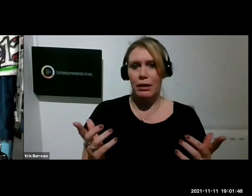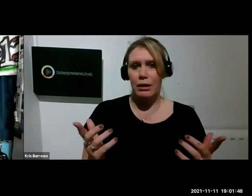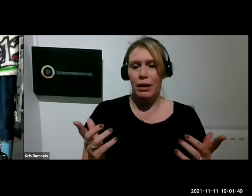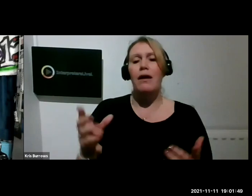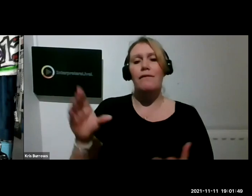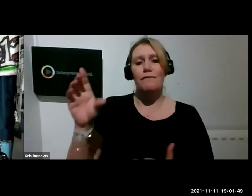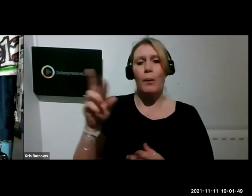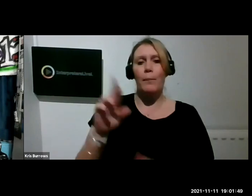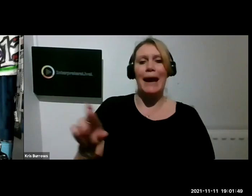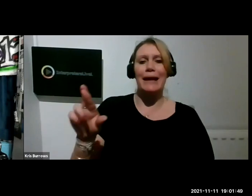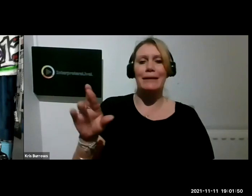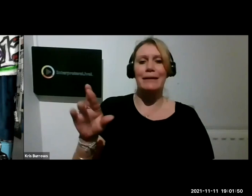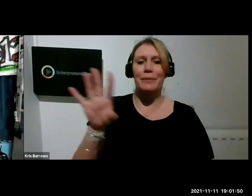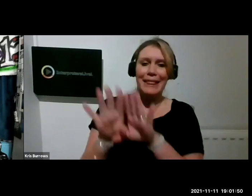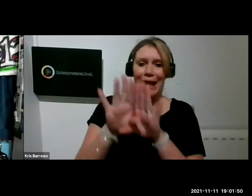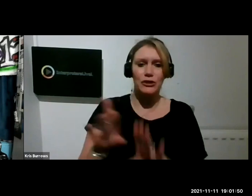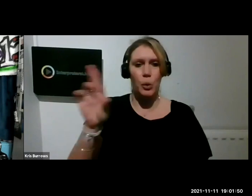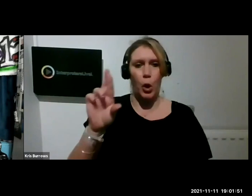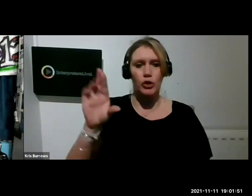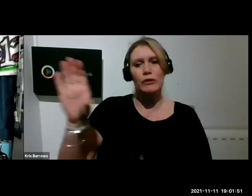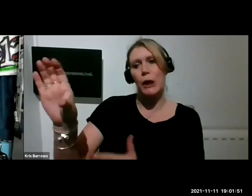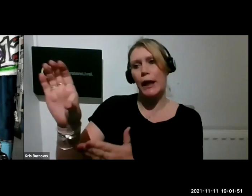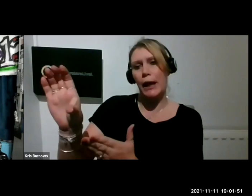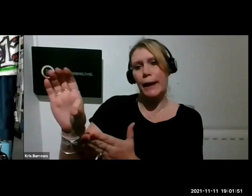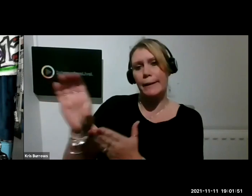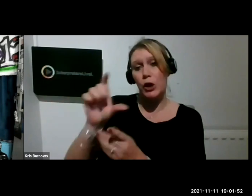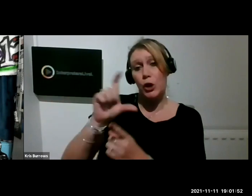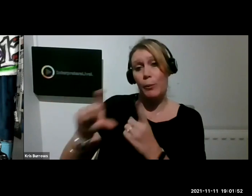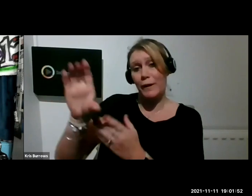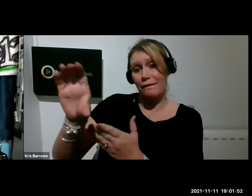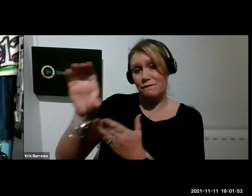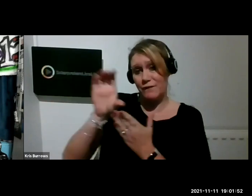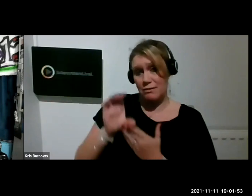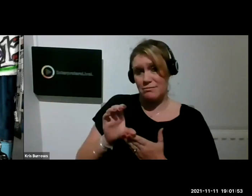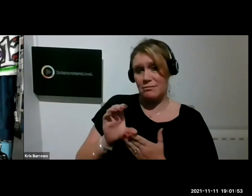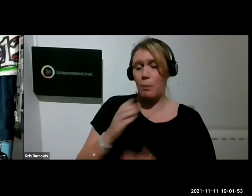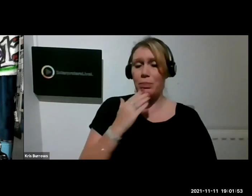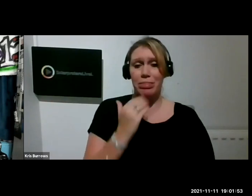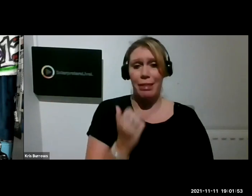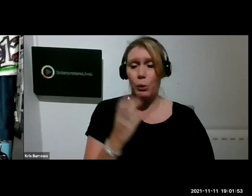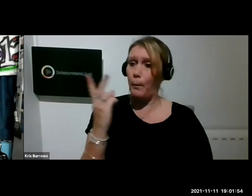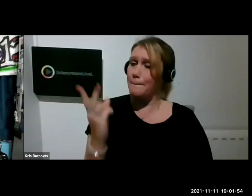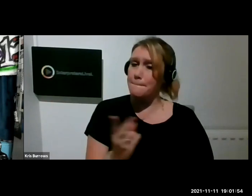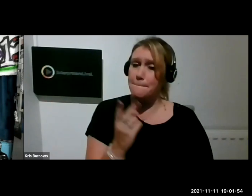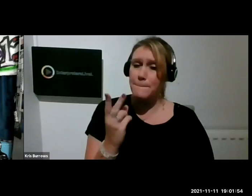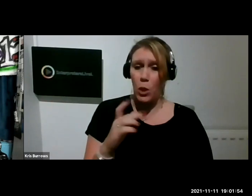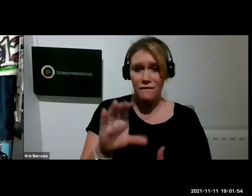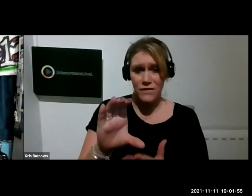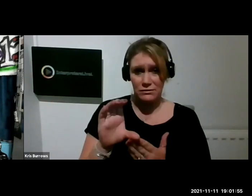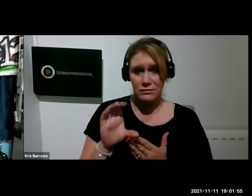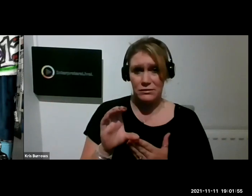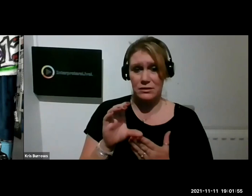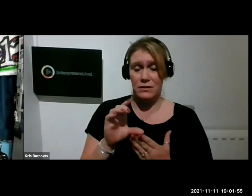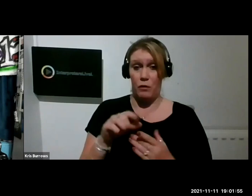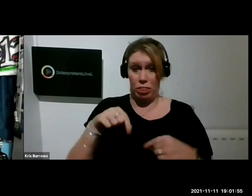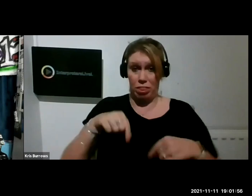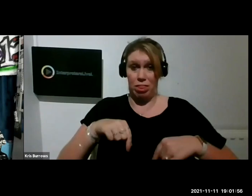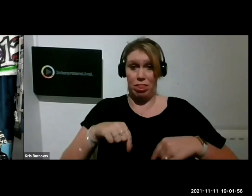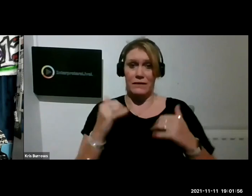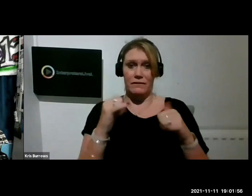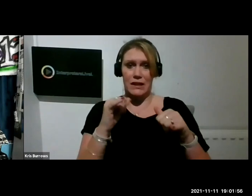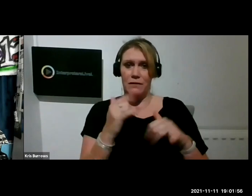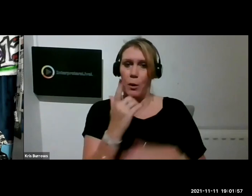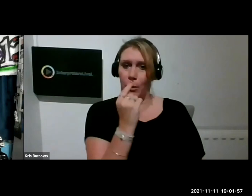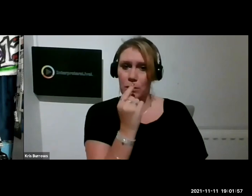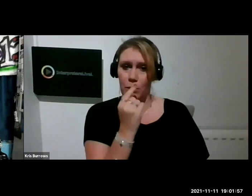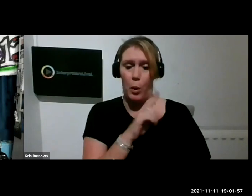since 2019. Many thanks to both funders for making this festival possible with an extra thank you for